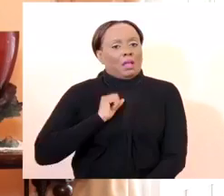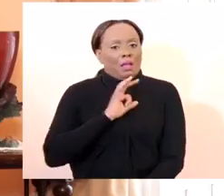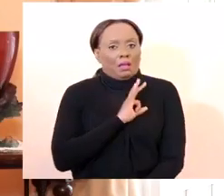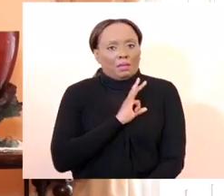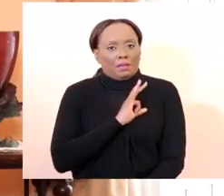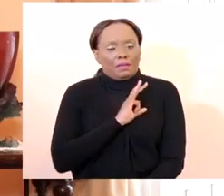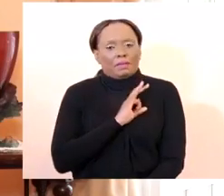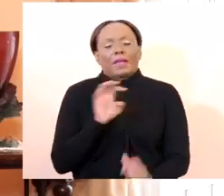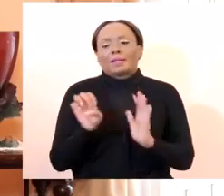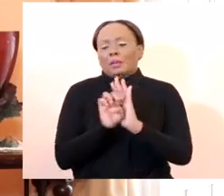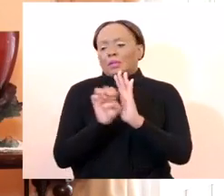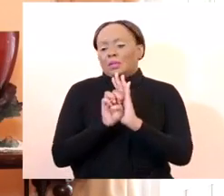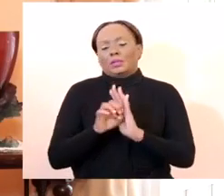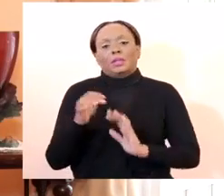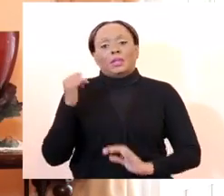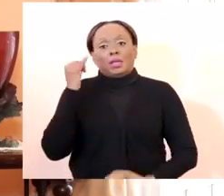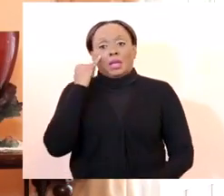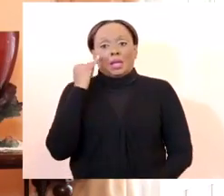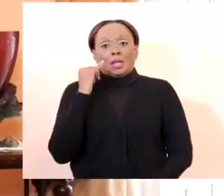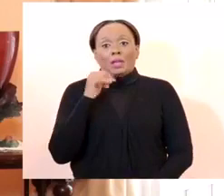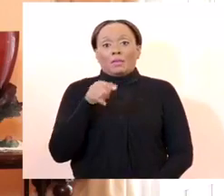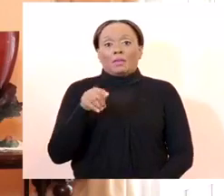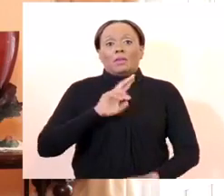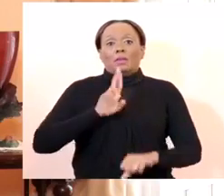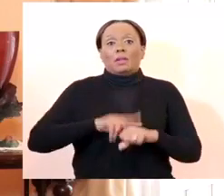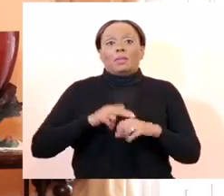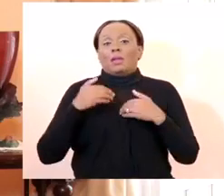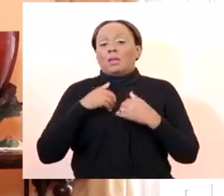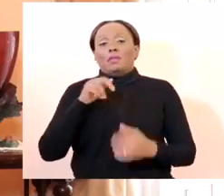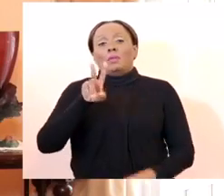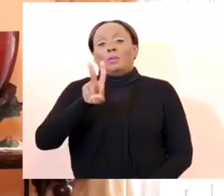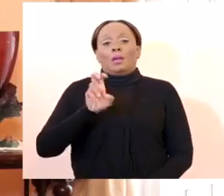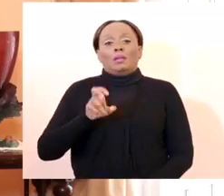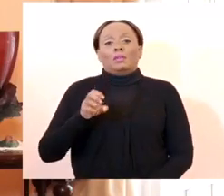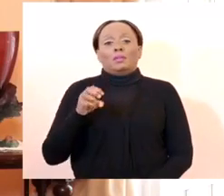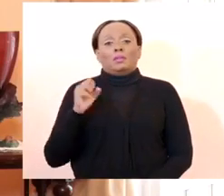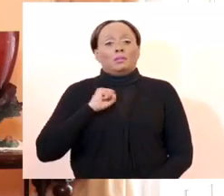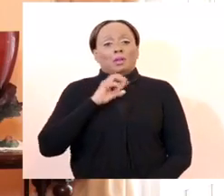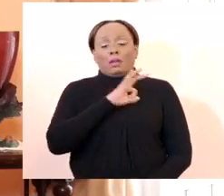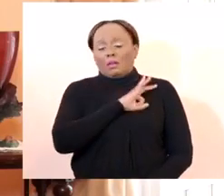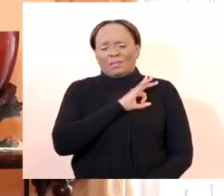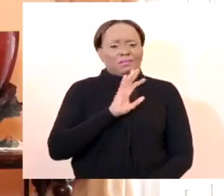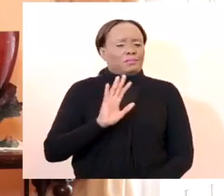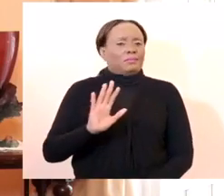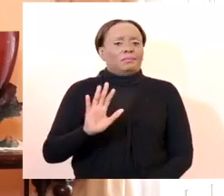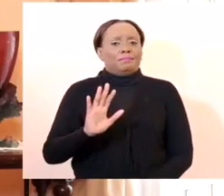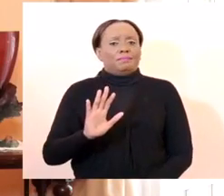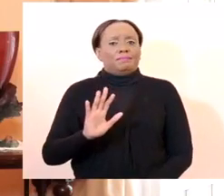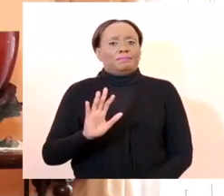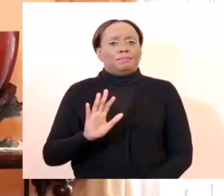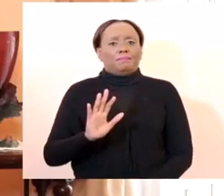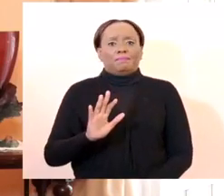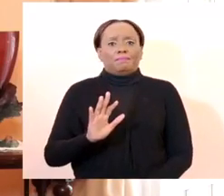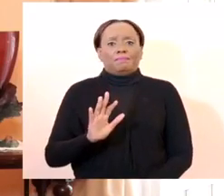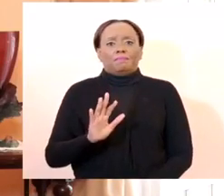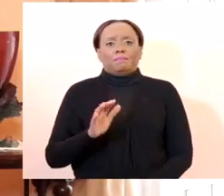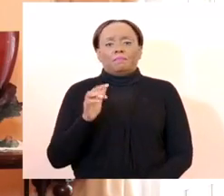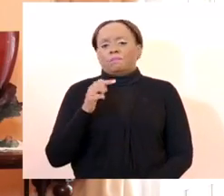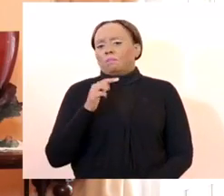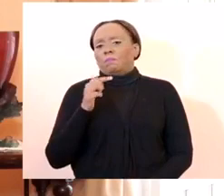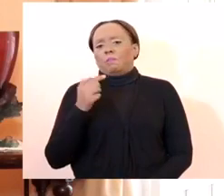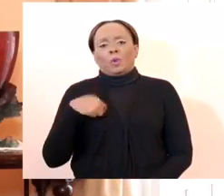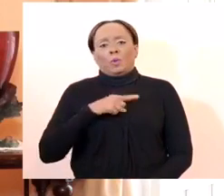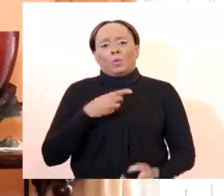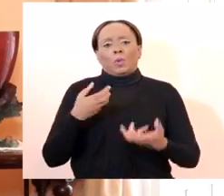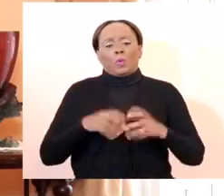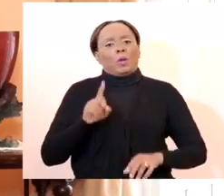have given you an opportunity to operate and you normally have 200 members of staff we are not going to agree that you can bring at all 200